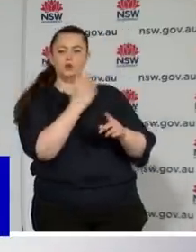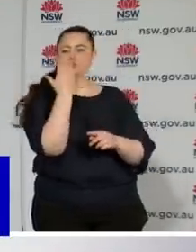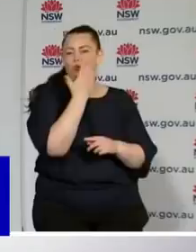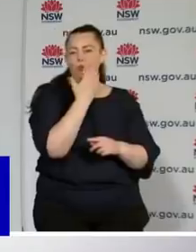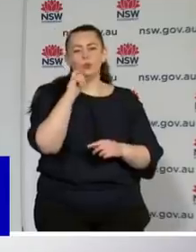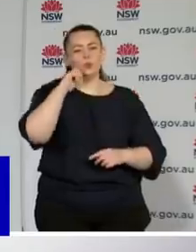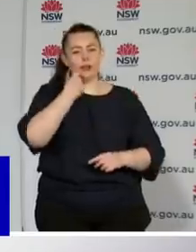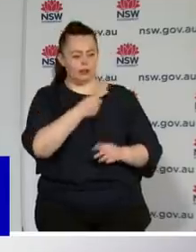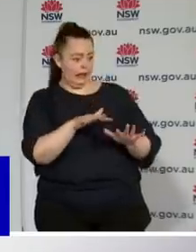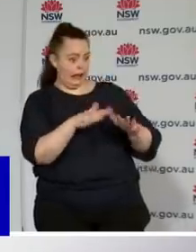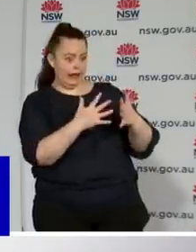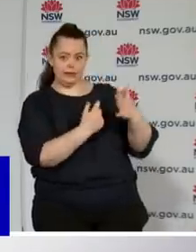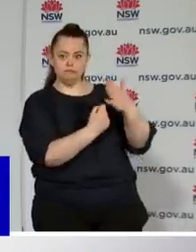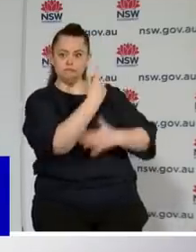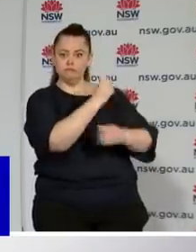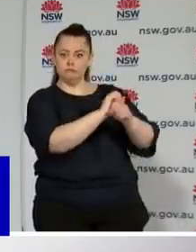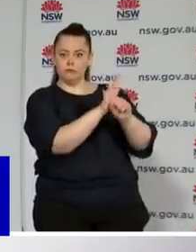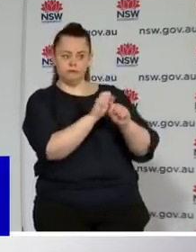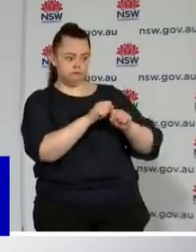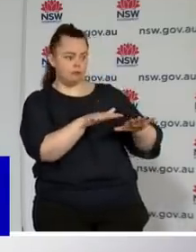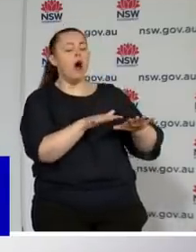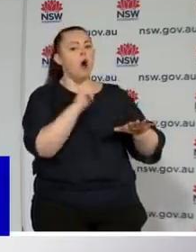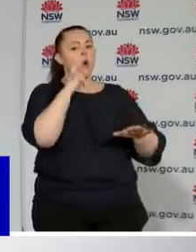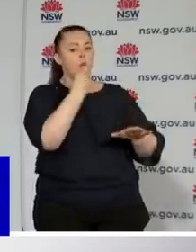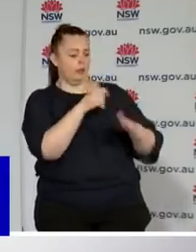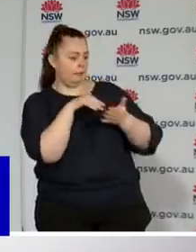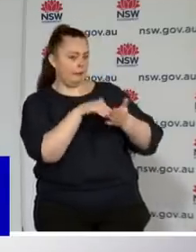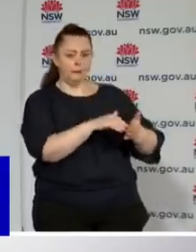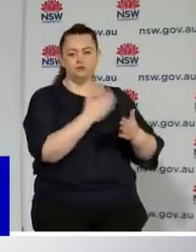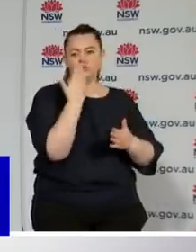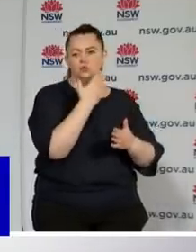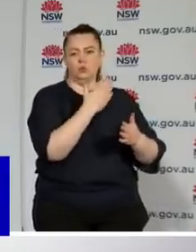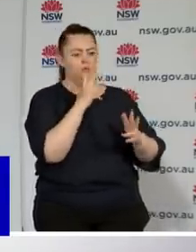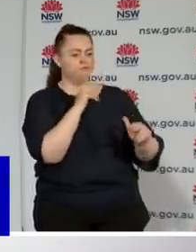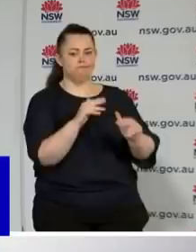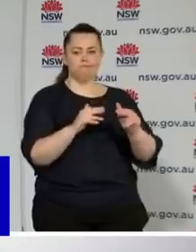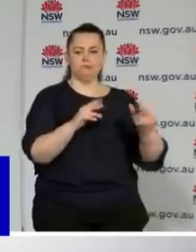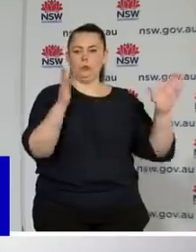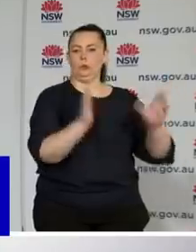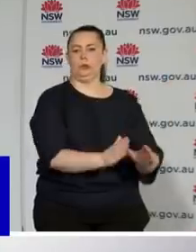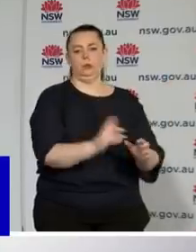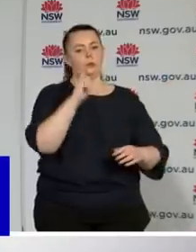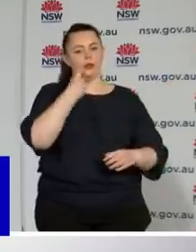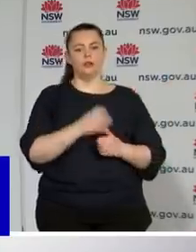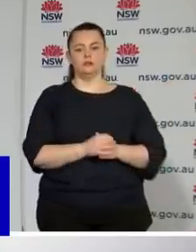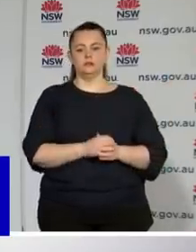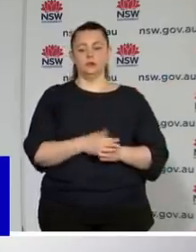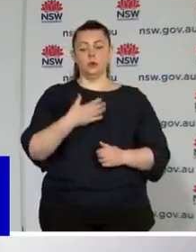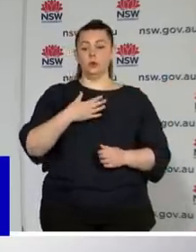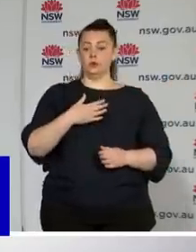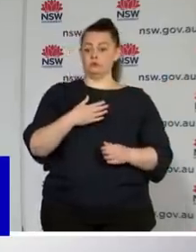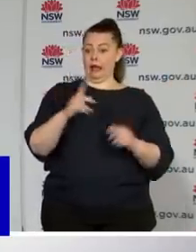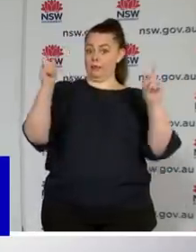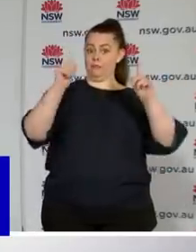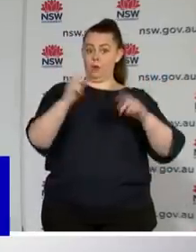as much as possible. But when all the teachers are vaccinated, a large proportion of 12 to 15 year olds are vaccinated, that will